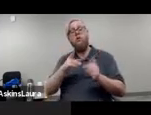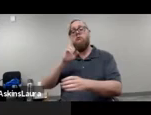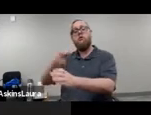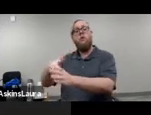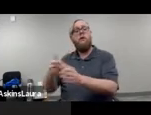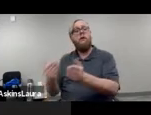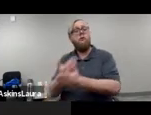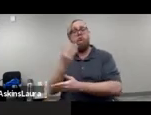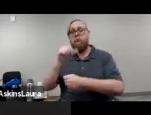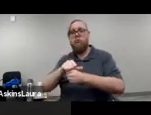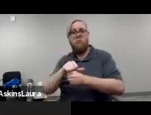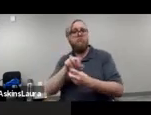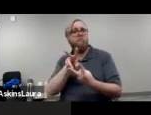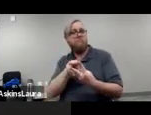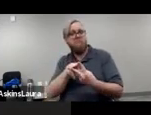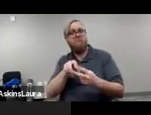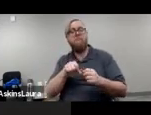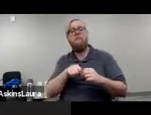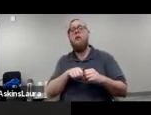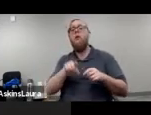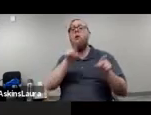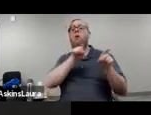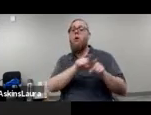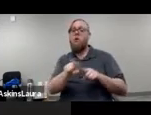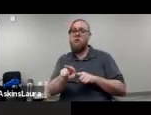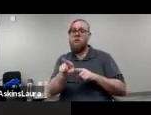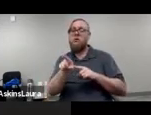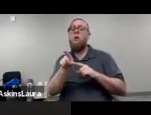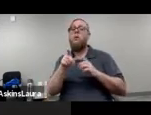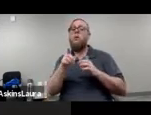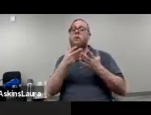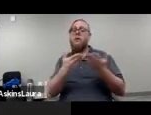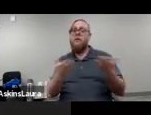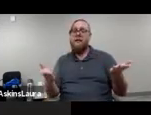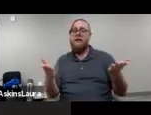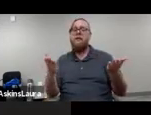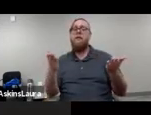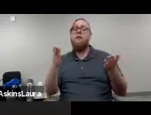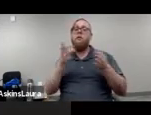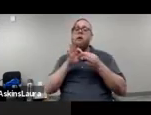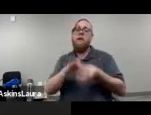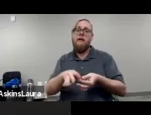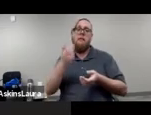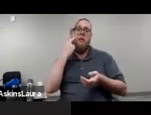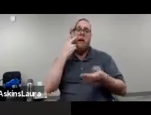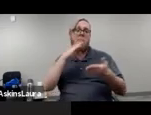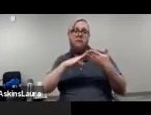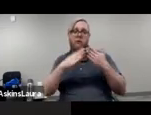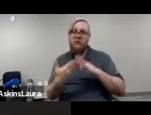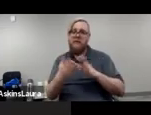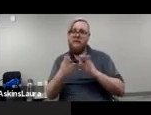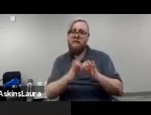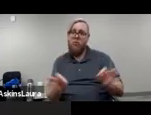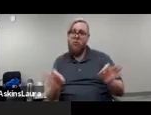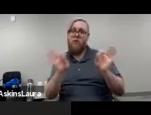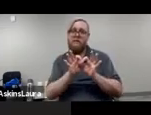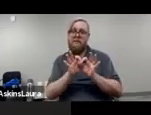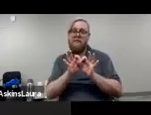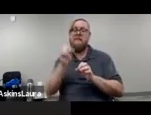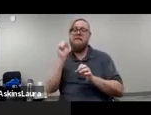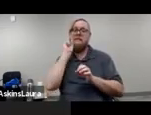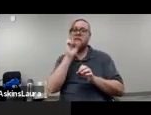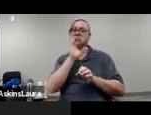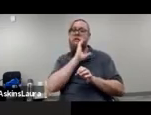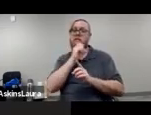The final segment and the big elephant in the room as far as the blindness community is concerned is seniors themselves.